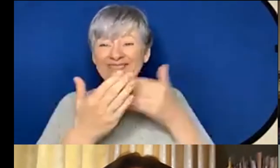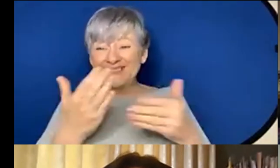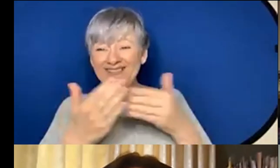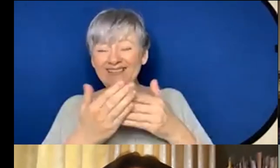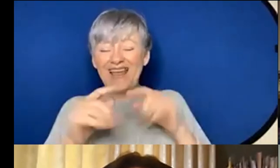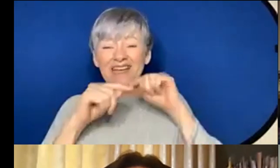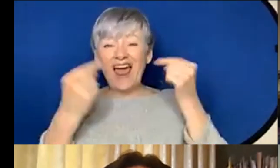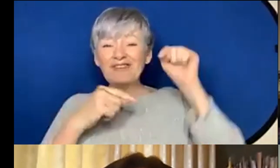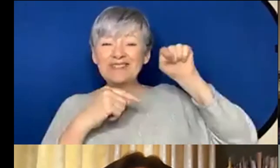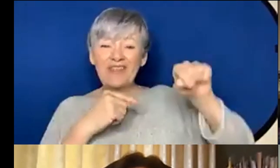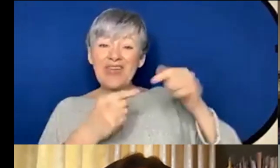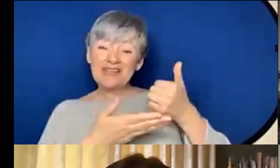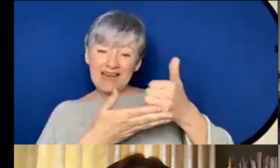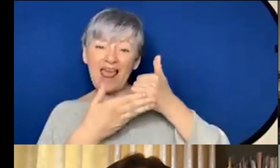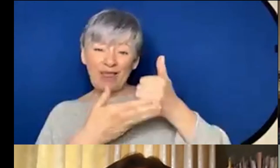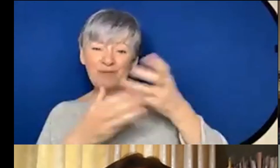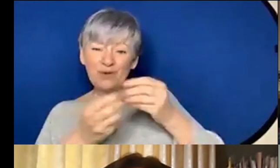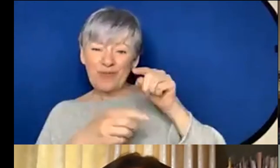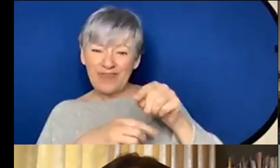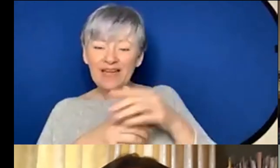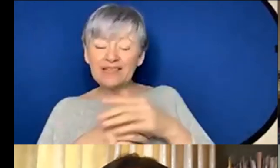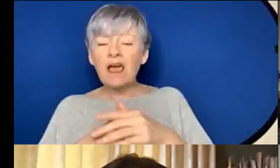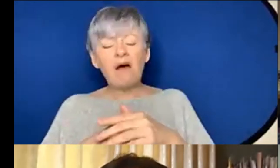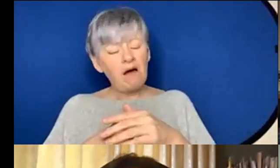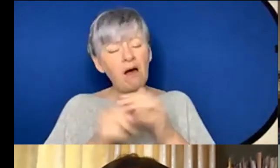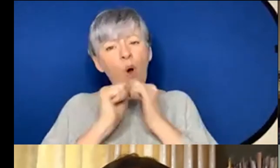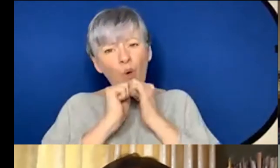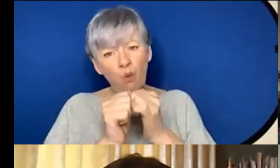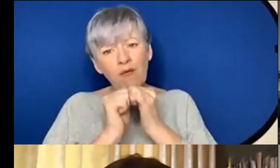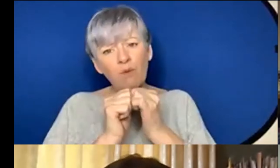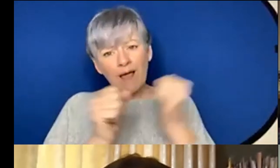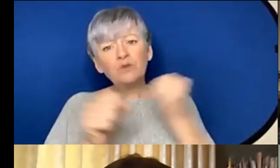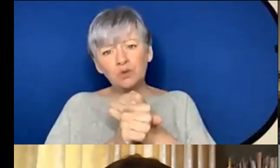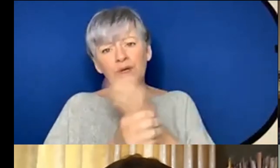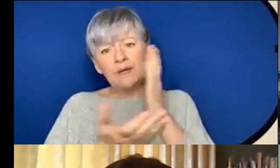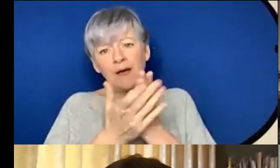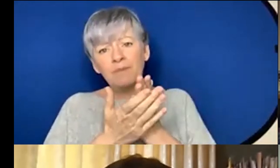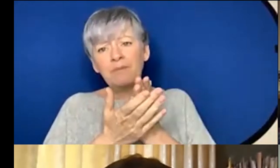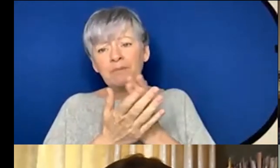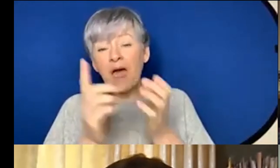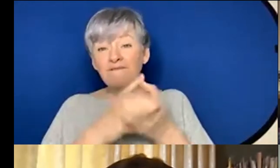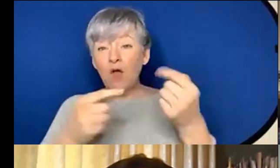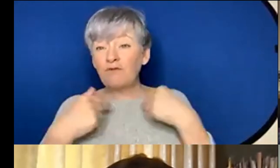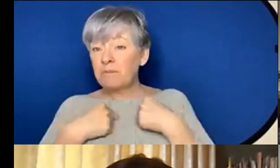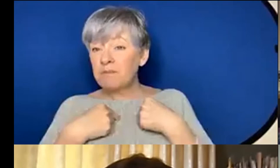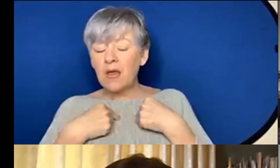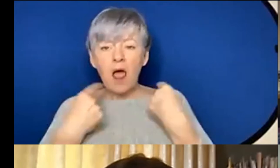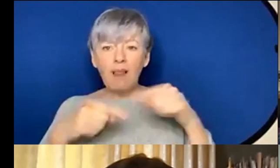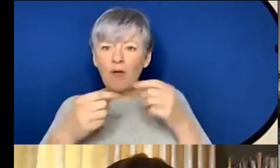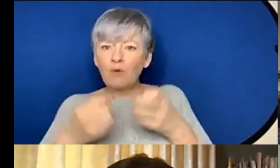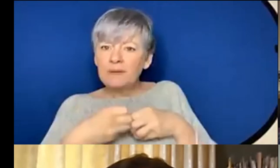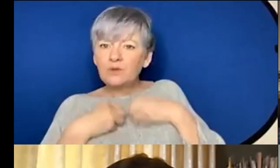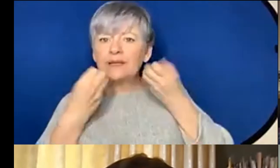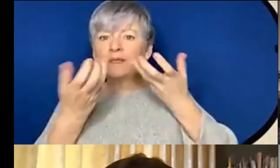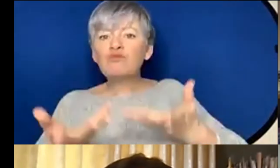to help you out with that um it's really really worthwhile doing um I found for me it's allowed me to express a lot of